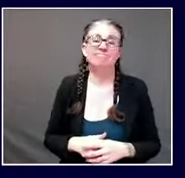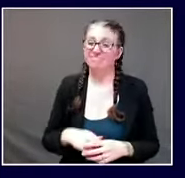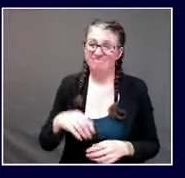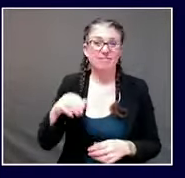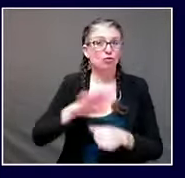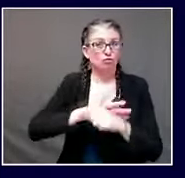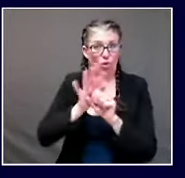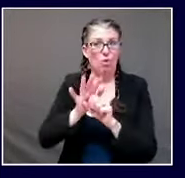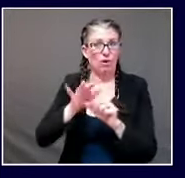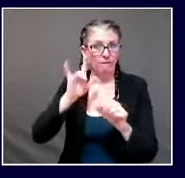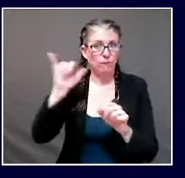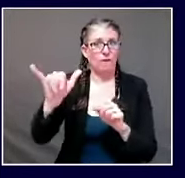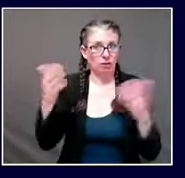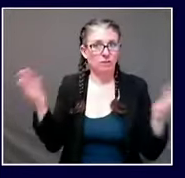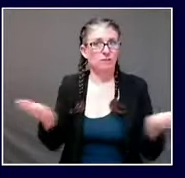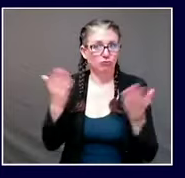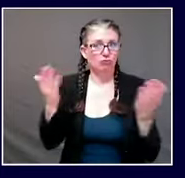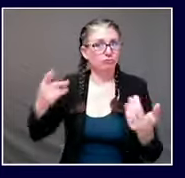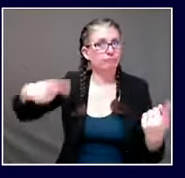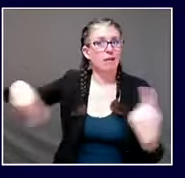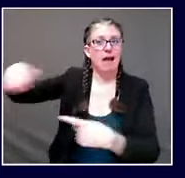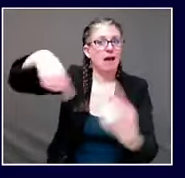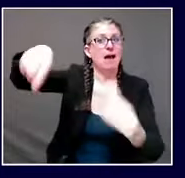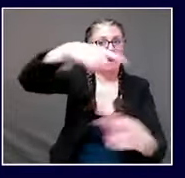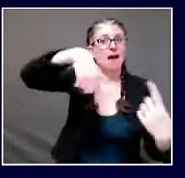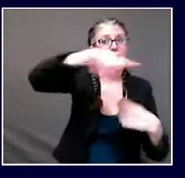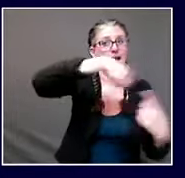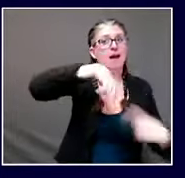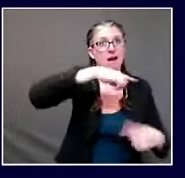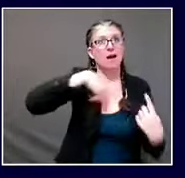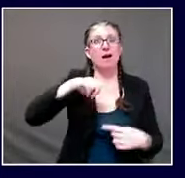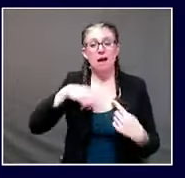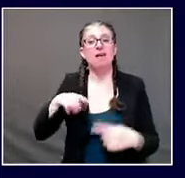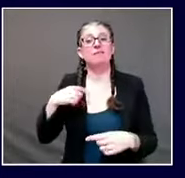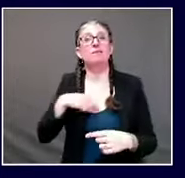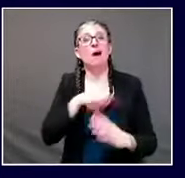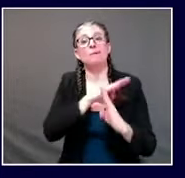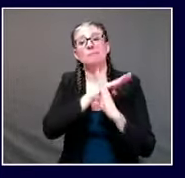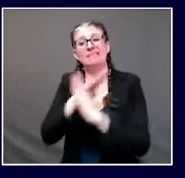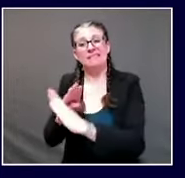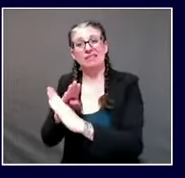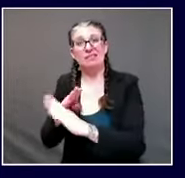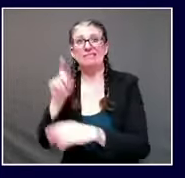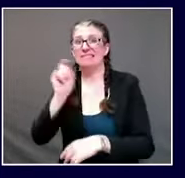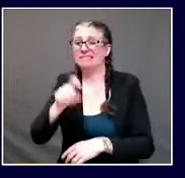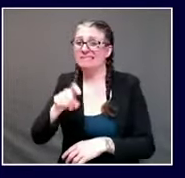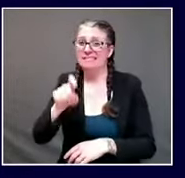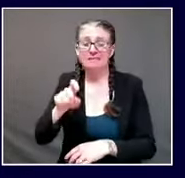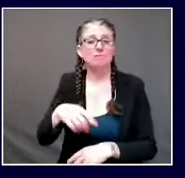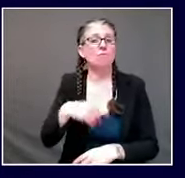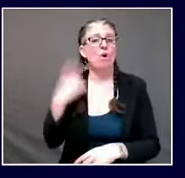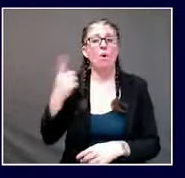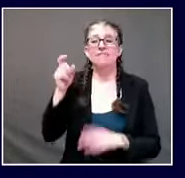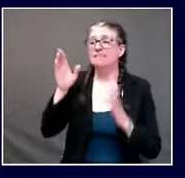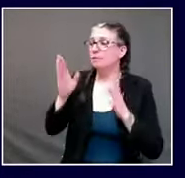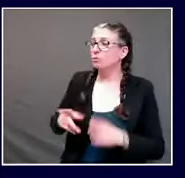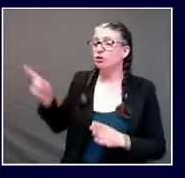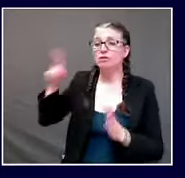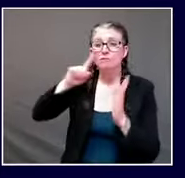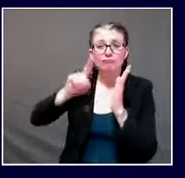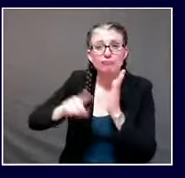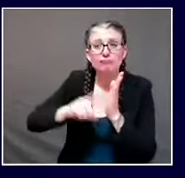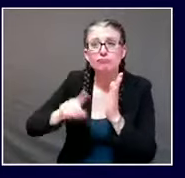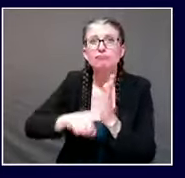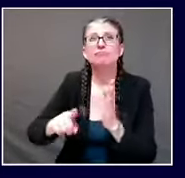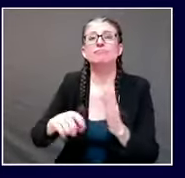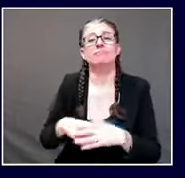numbers we have today but we are thus looking to see where we can redeploy those contact tracers to help out in other areas be it community